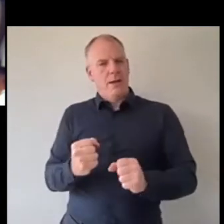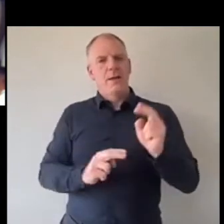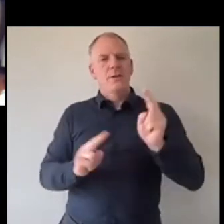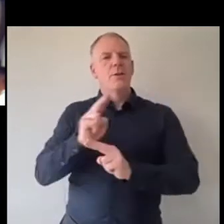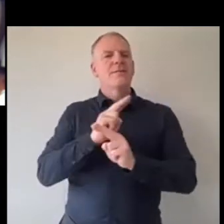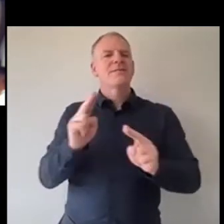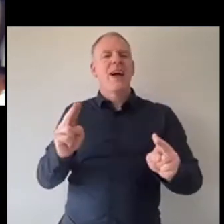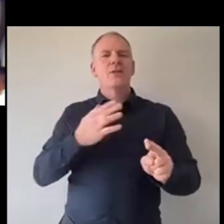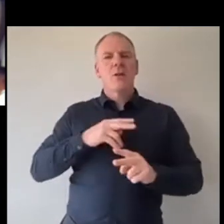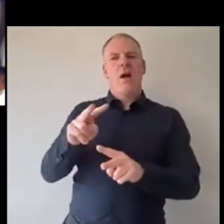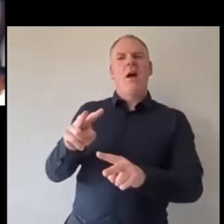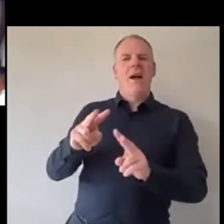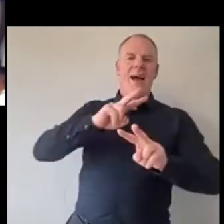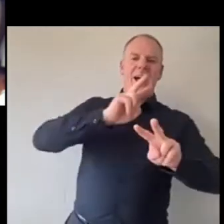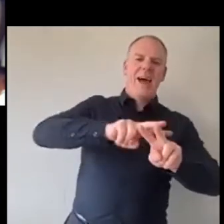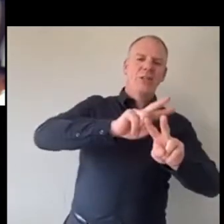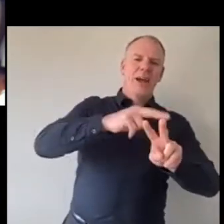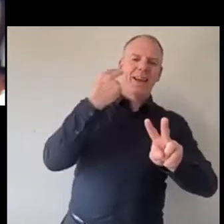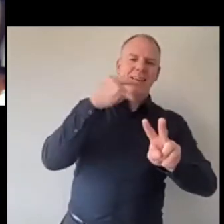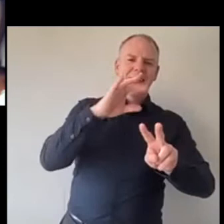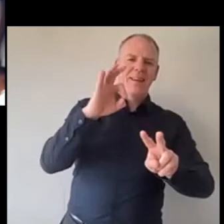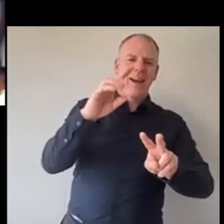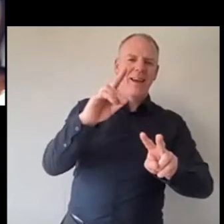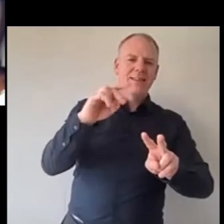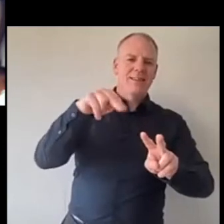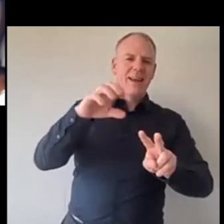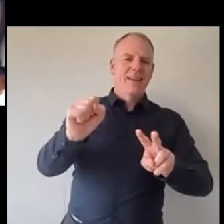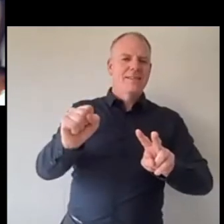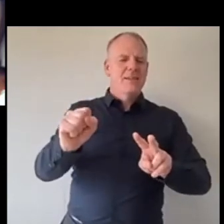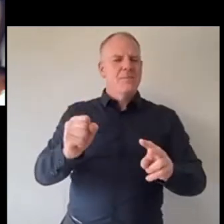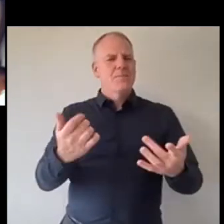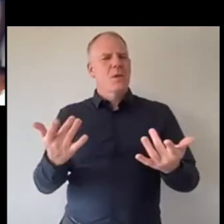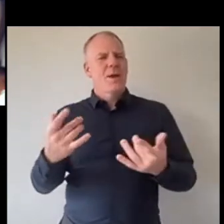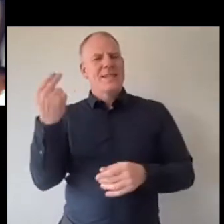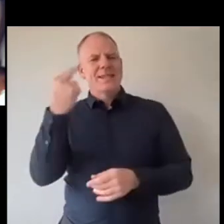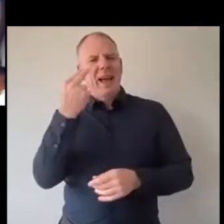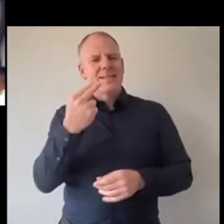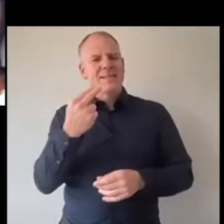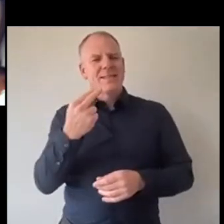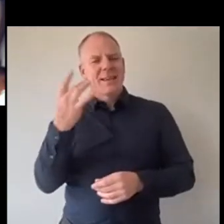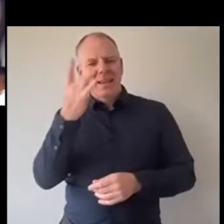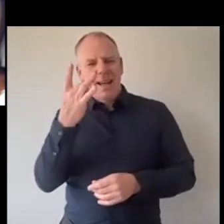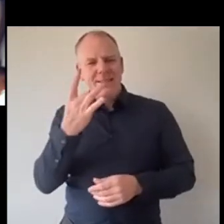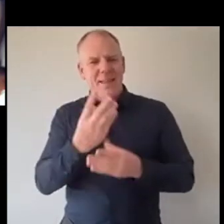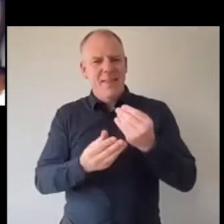look at as a hashtag it's something that needs to be embedded what is the nicest and kindest thing someone has ever done for you